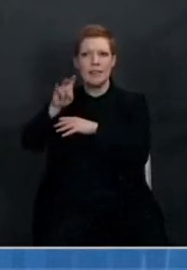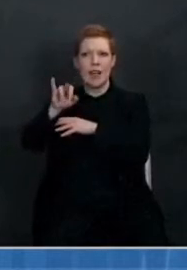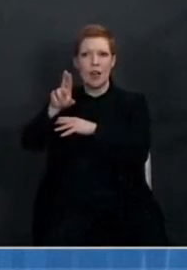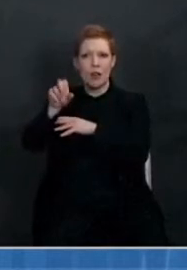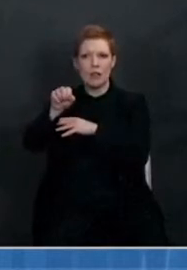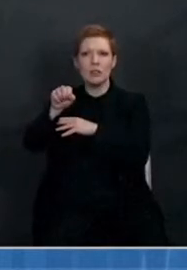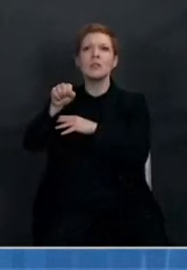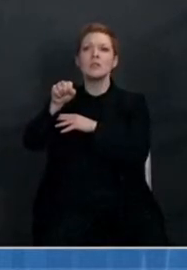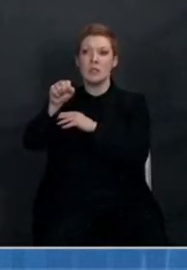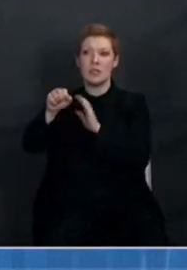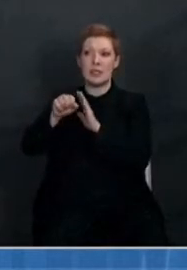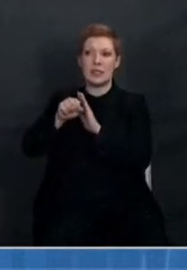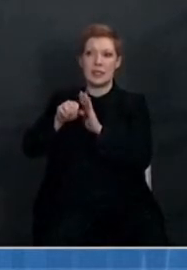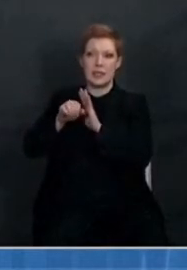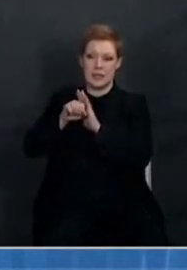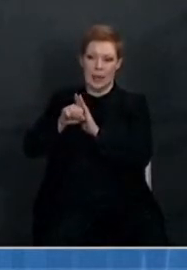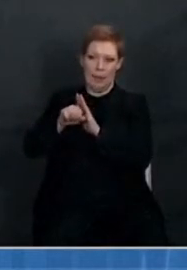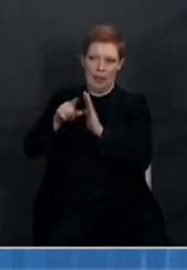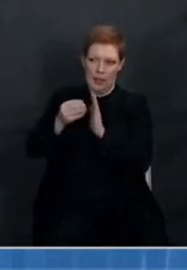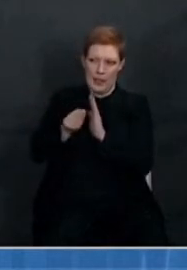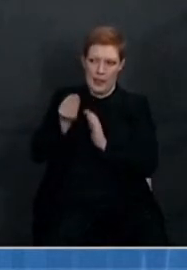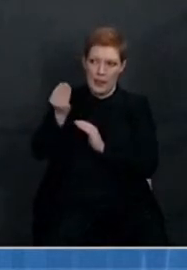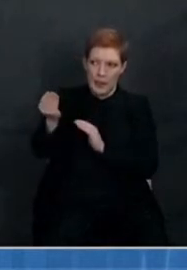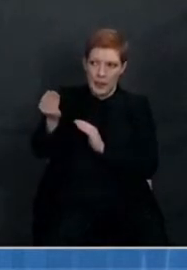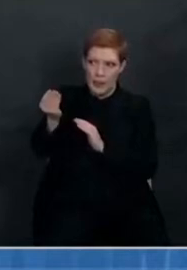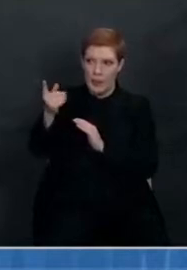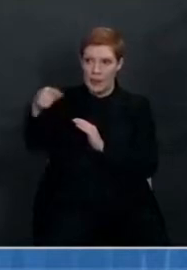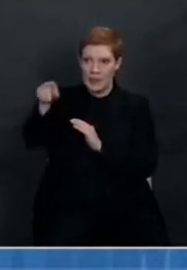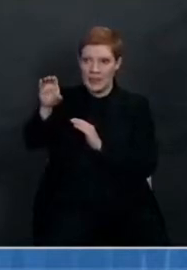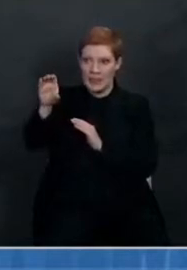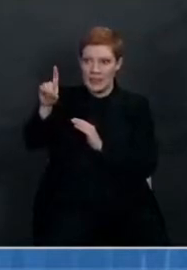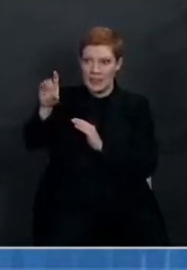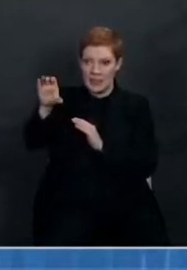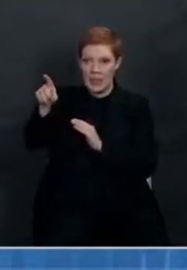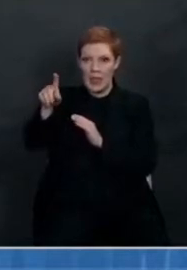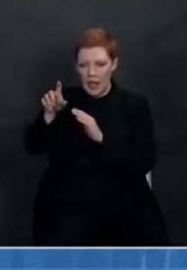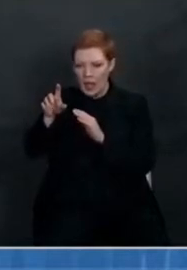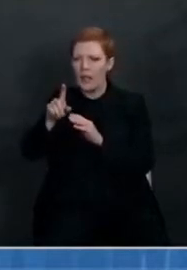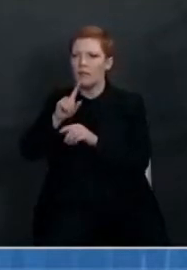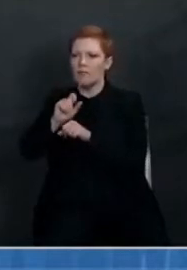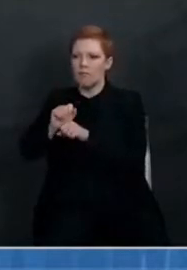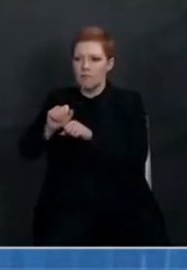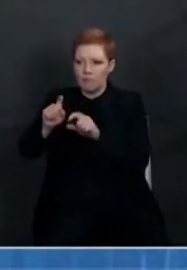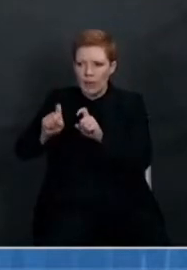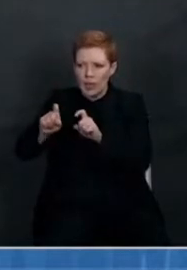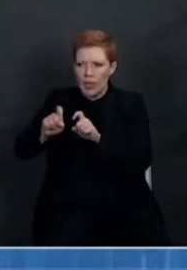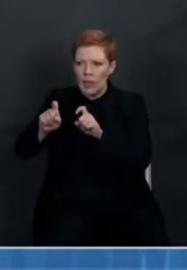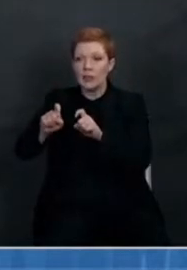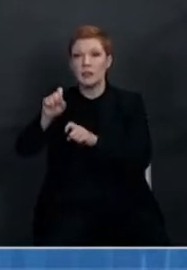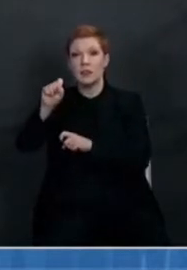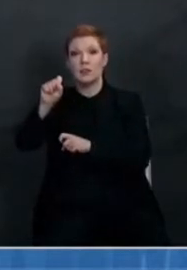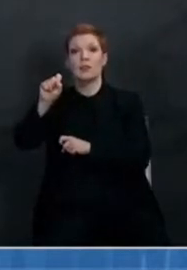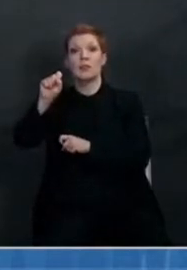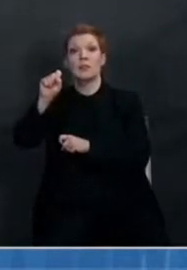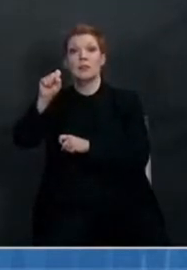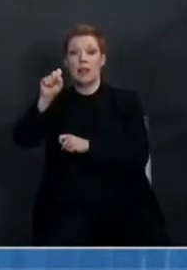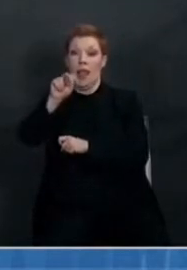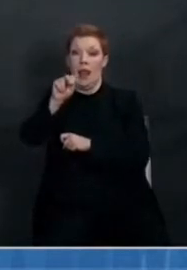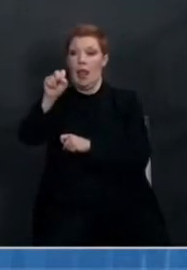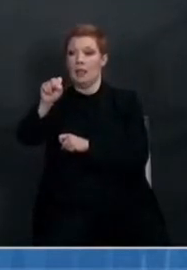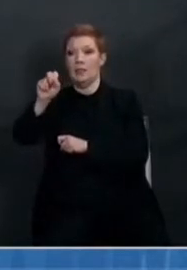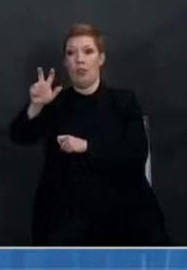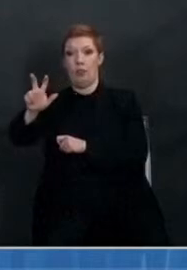and further analysis. This system, called National SARS-CoV-2 Strain Surveillance, or NS3,